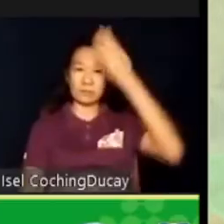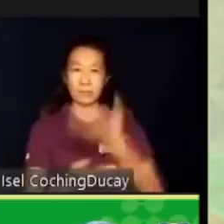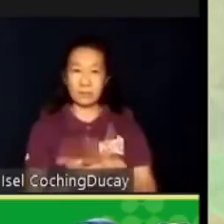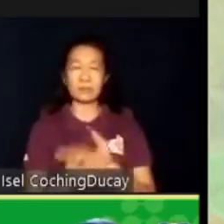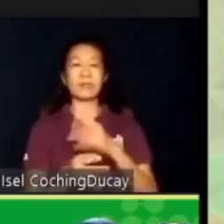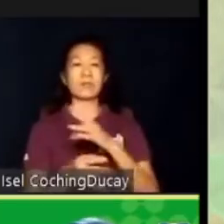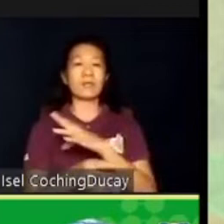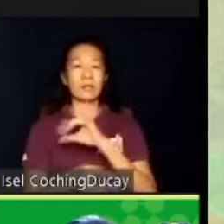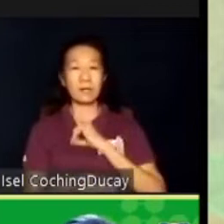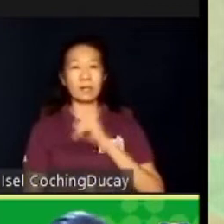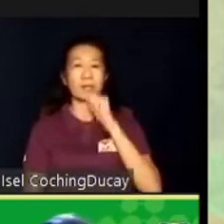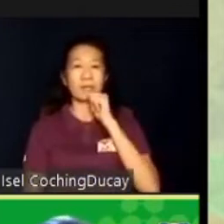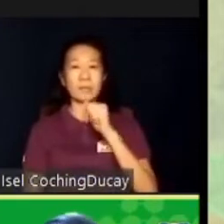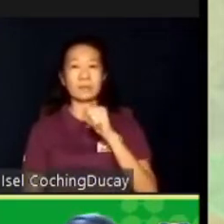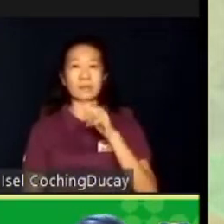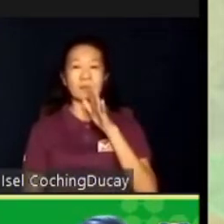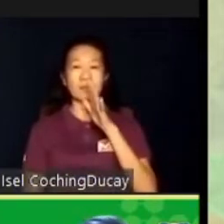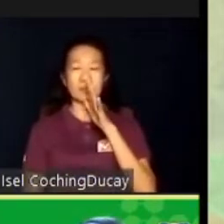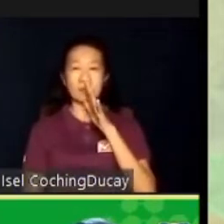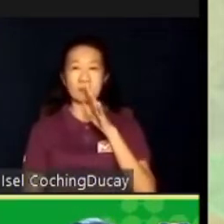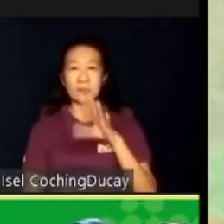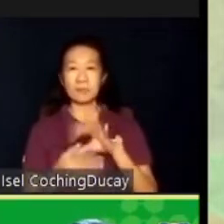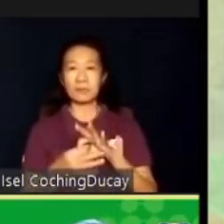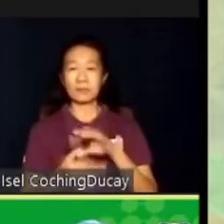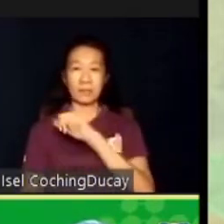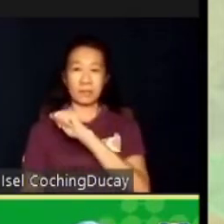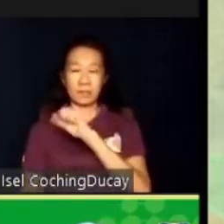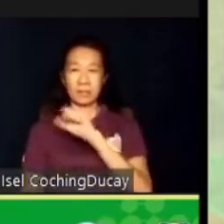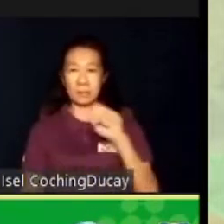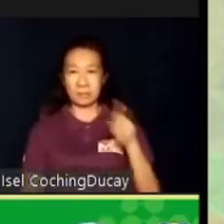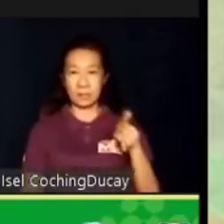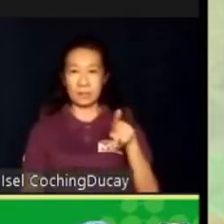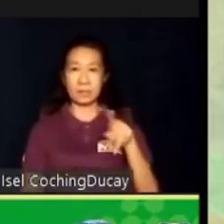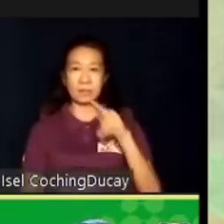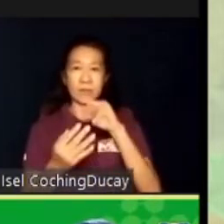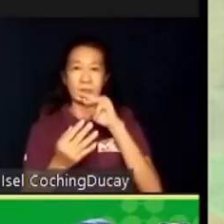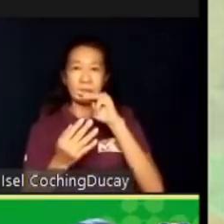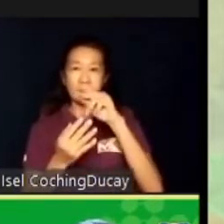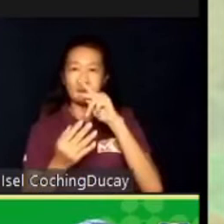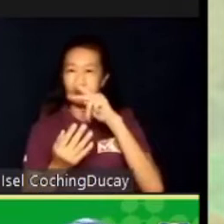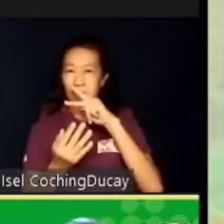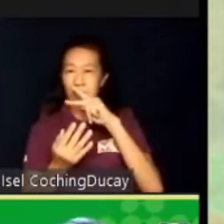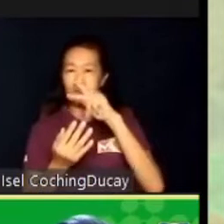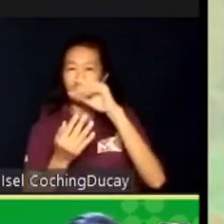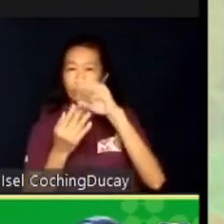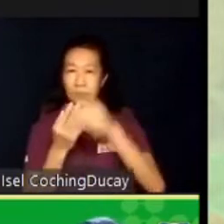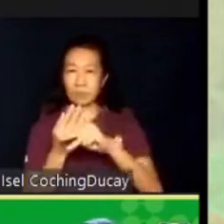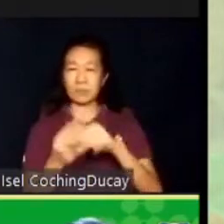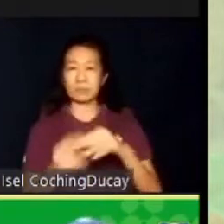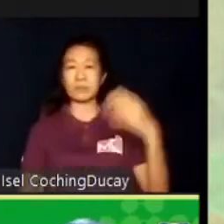I am also the mamasang of the ASP Autism Works program. I was the executive